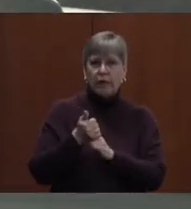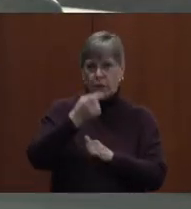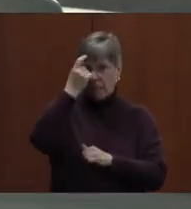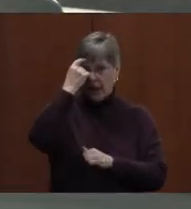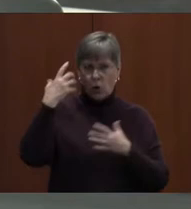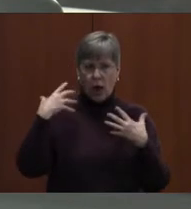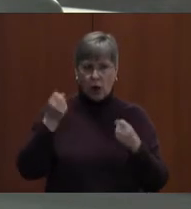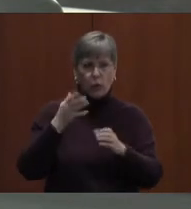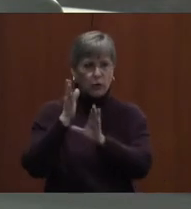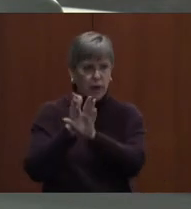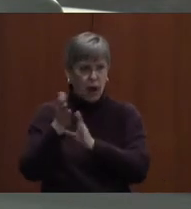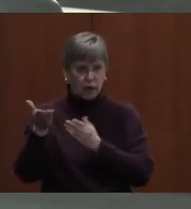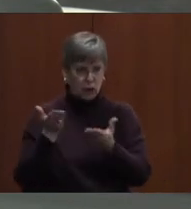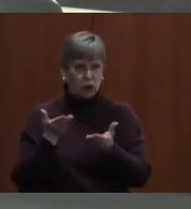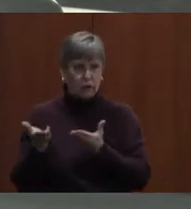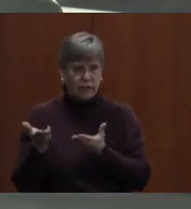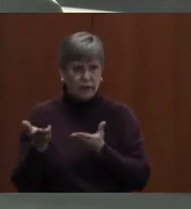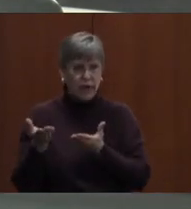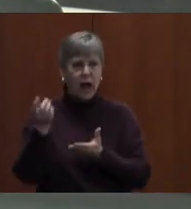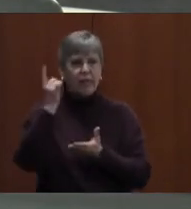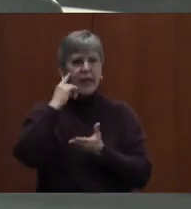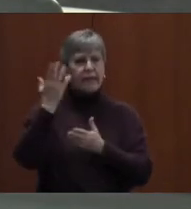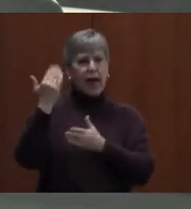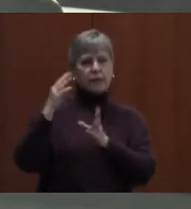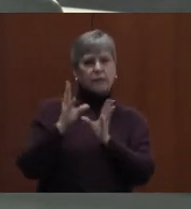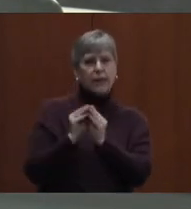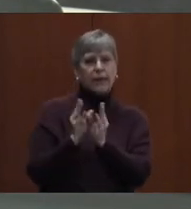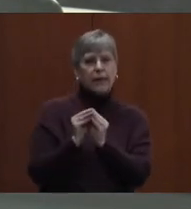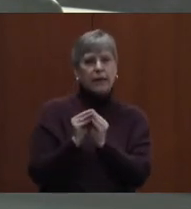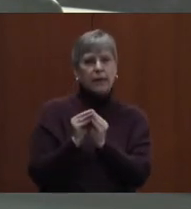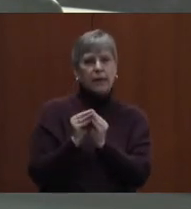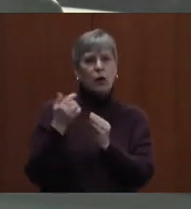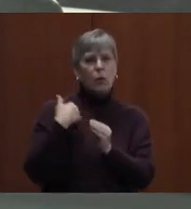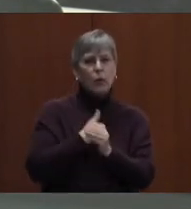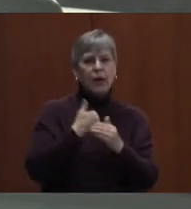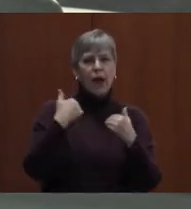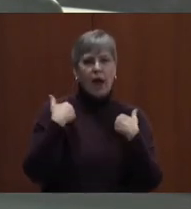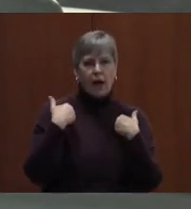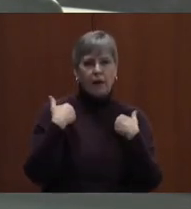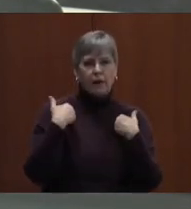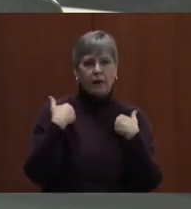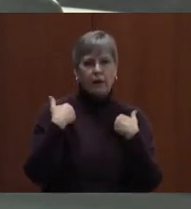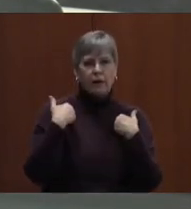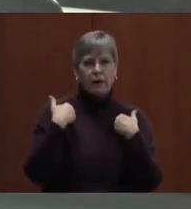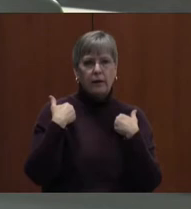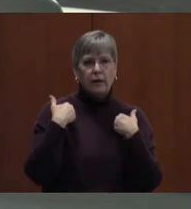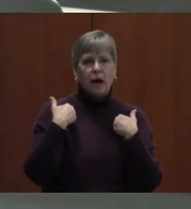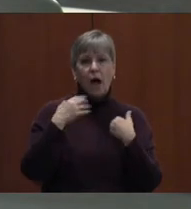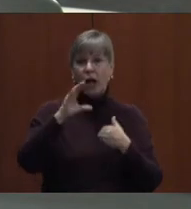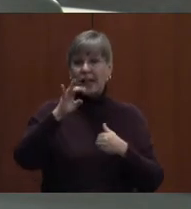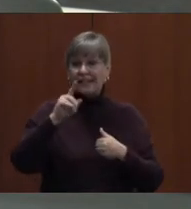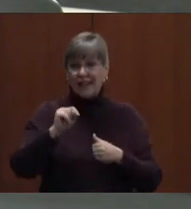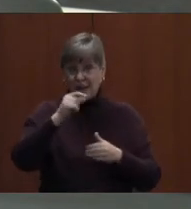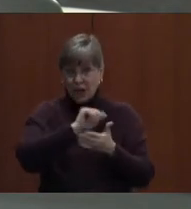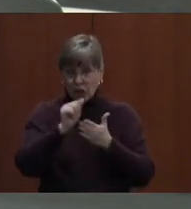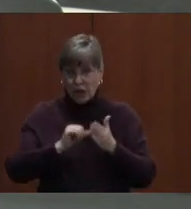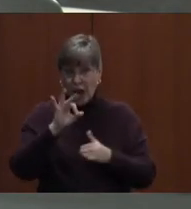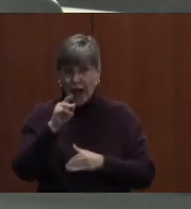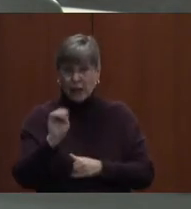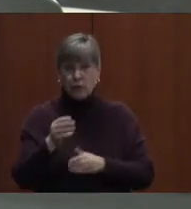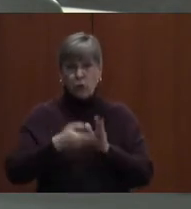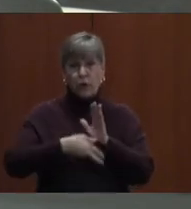health, more psychology services. I think at the last meeting we had a consent agenda item to renew